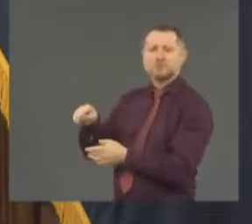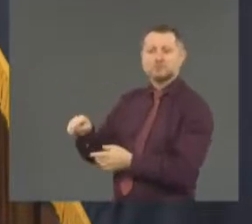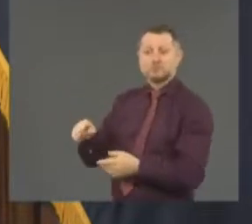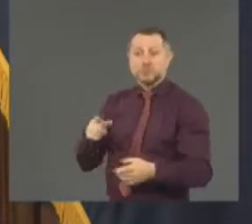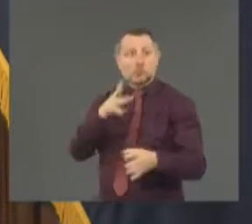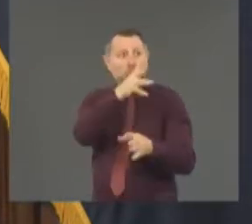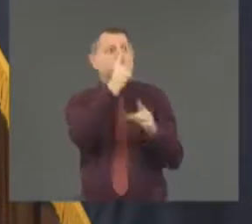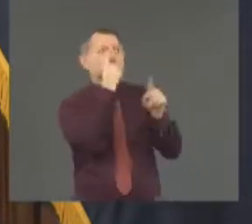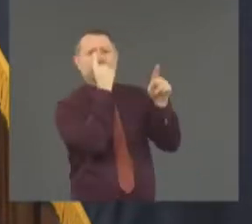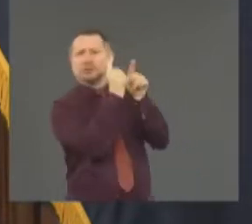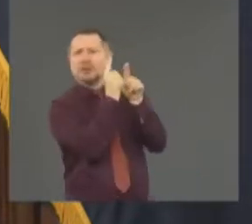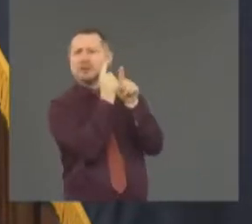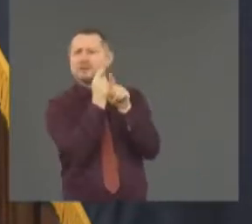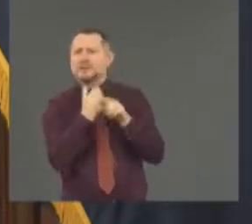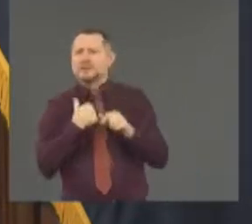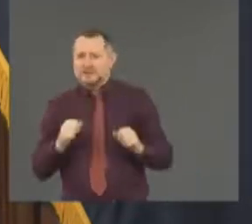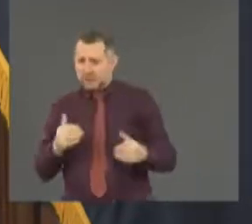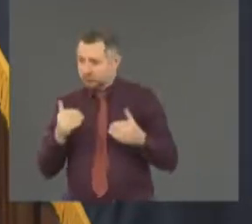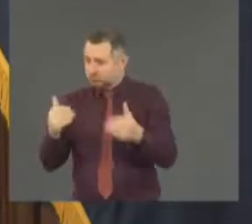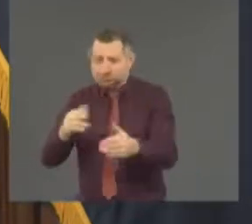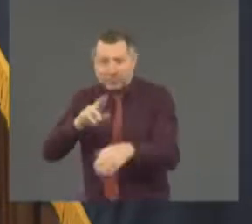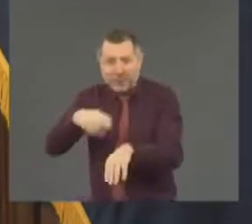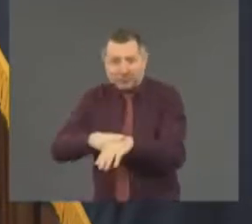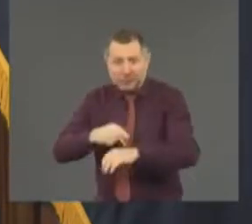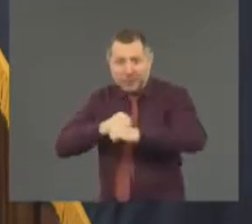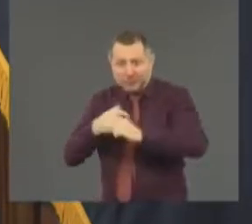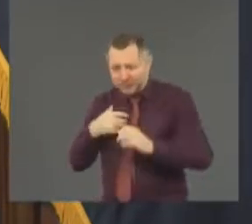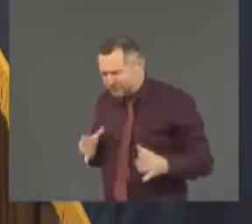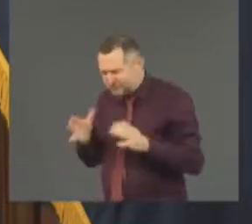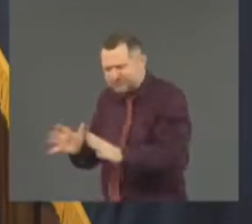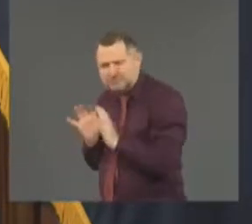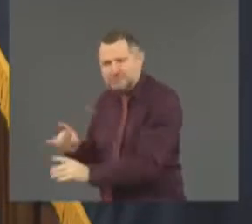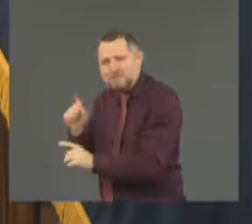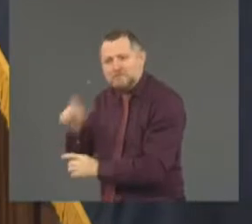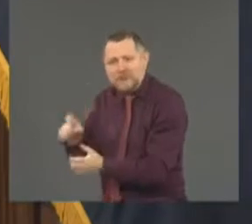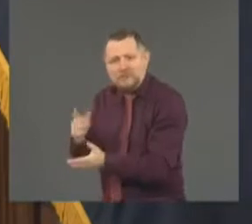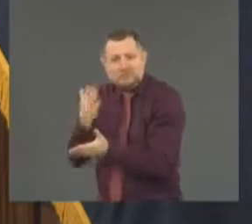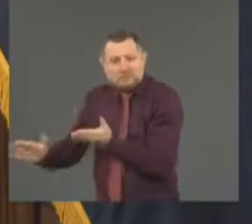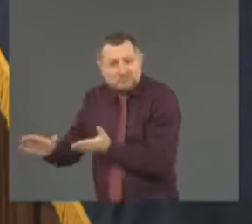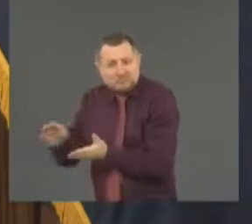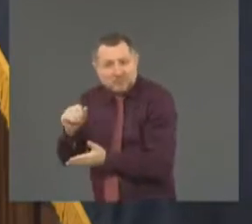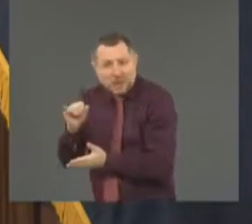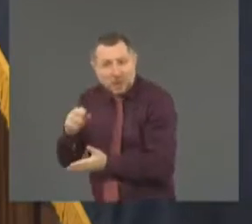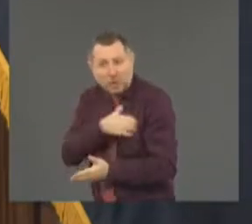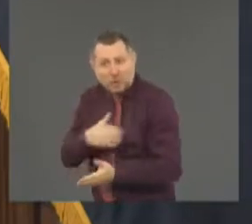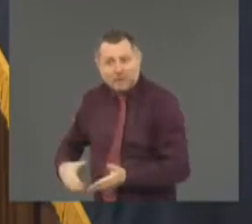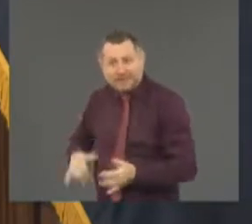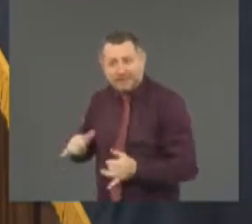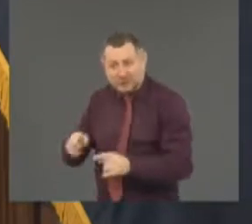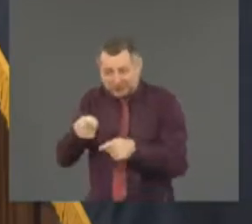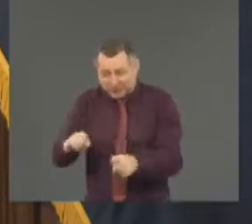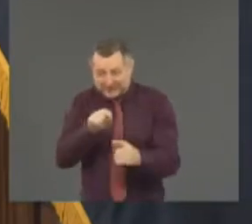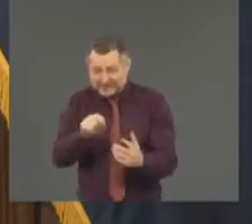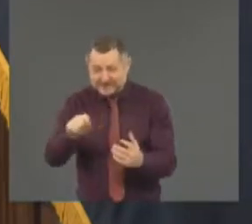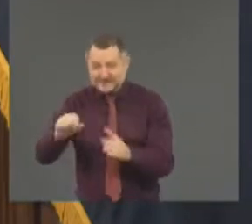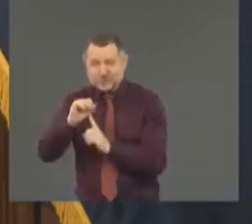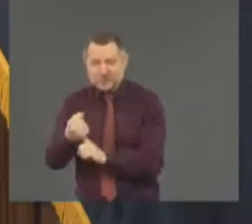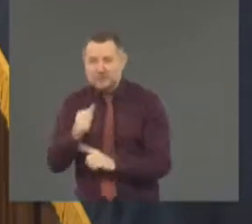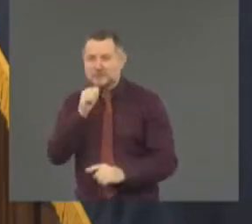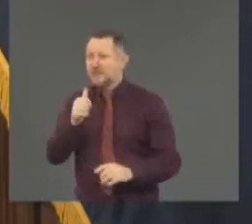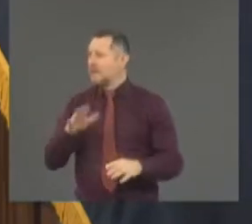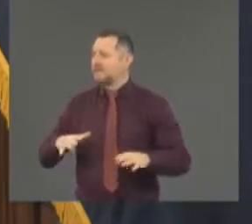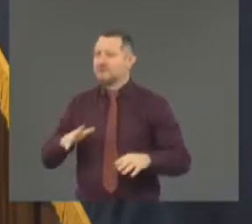displace a mayor in the middle of this situation and file charges and have a